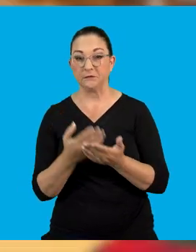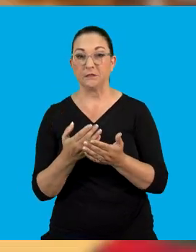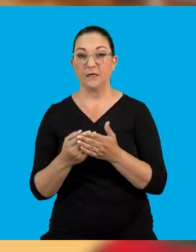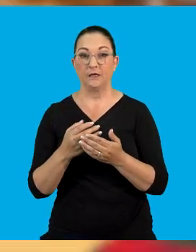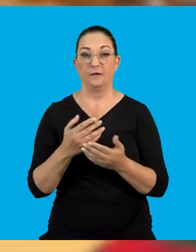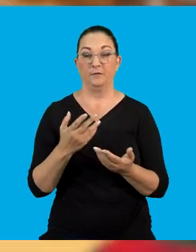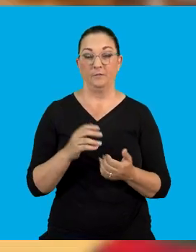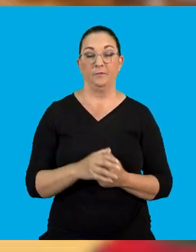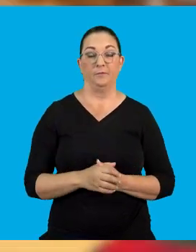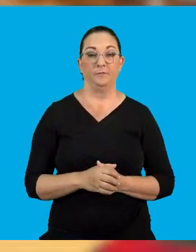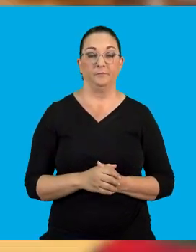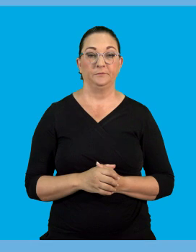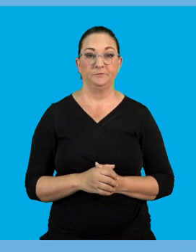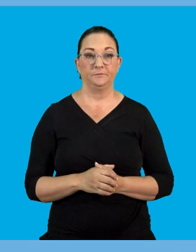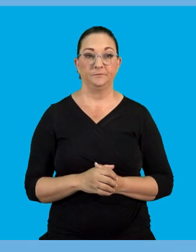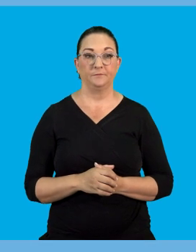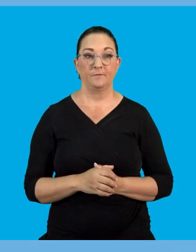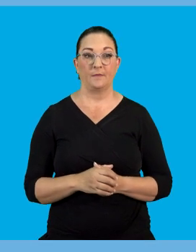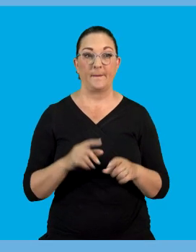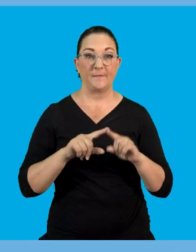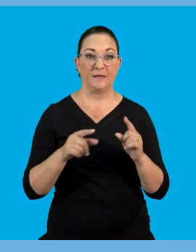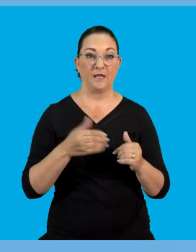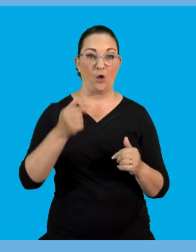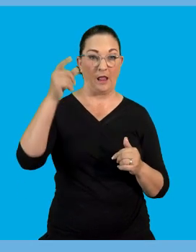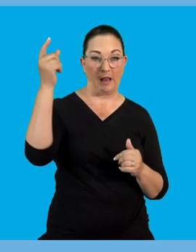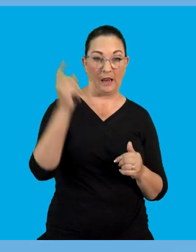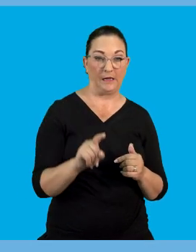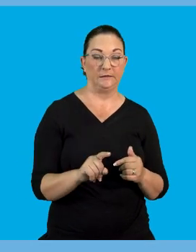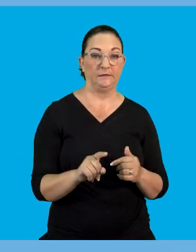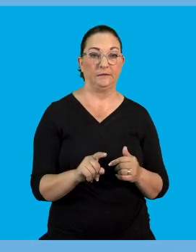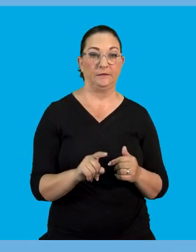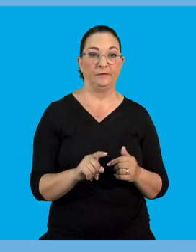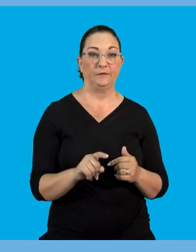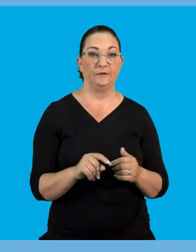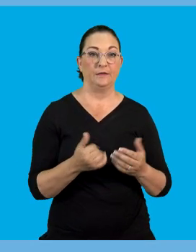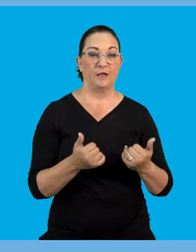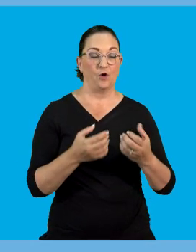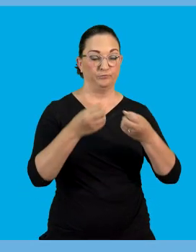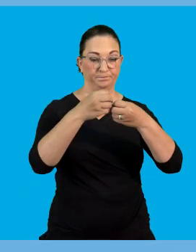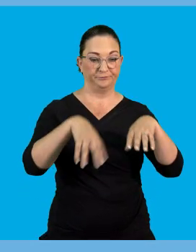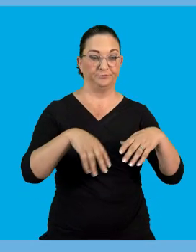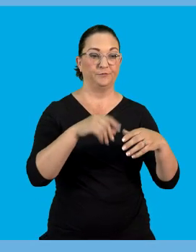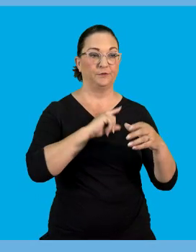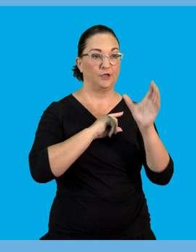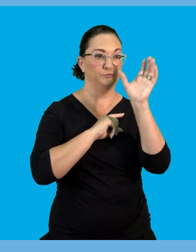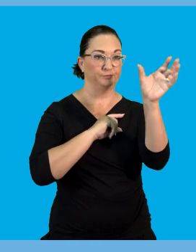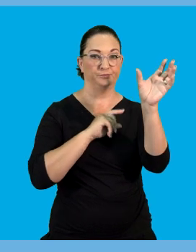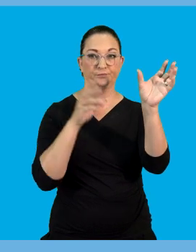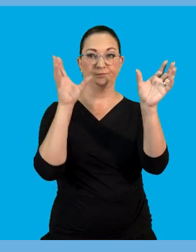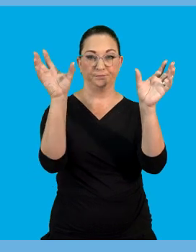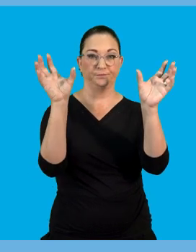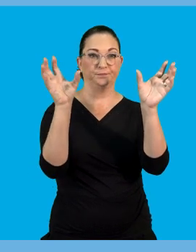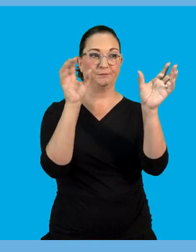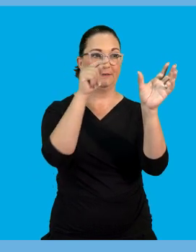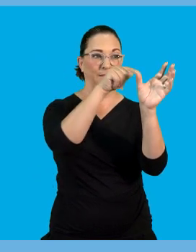that spark that we see. Now a lightning is a flash. Or a lightning flash is a massive discharge between charge regions